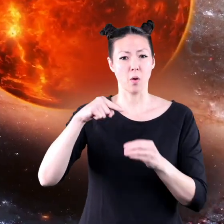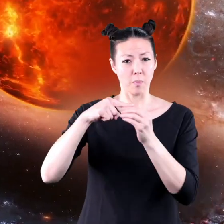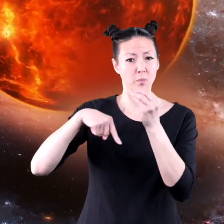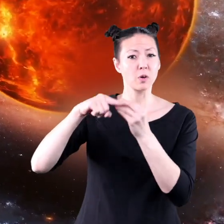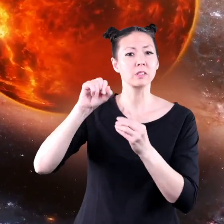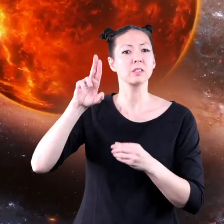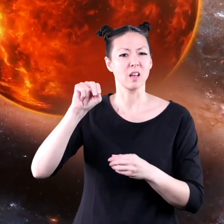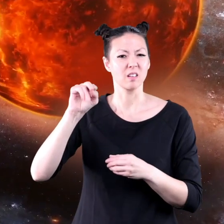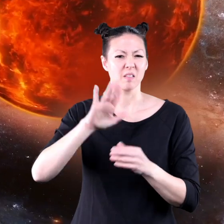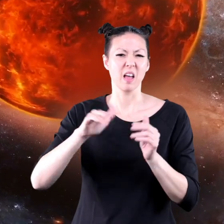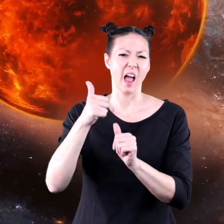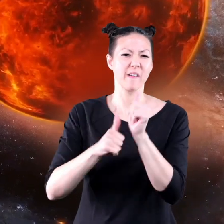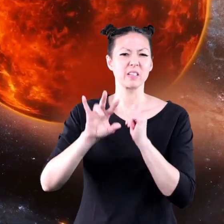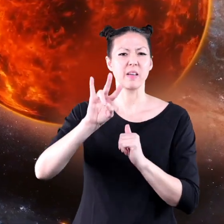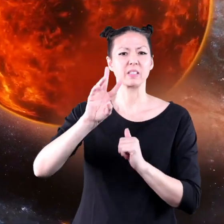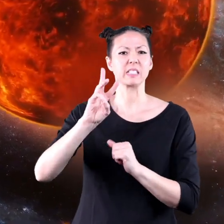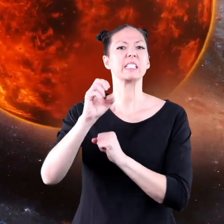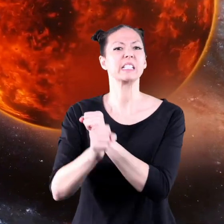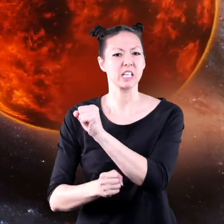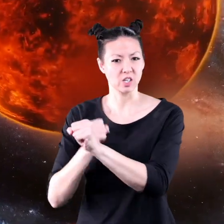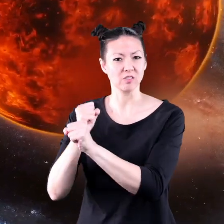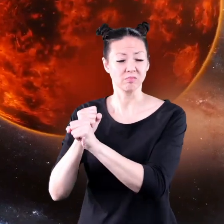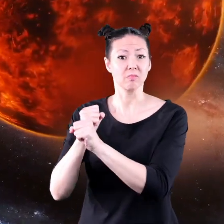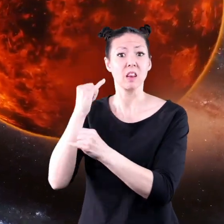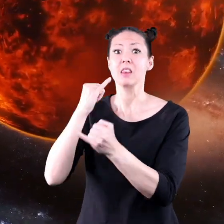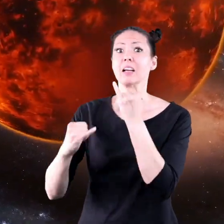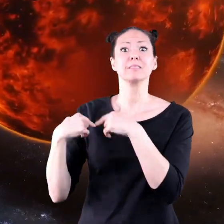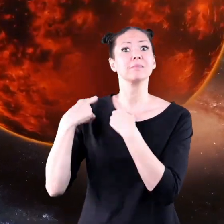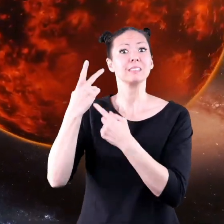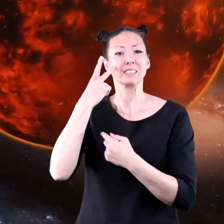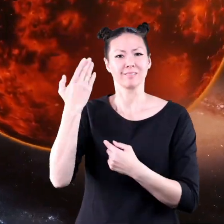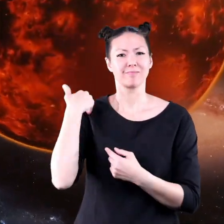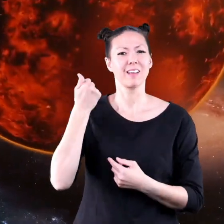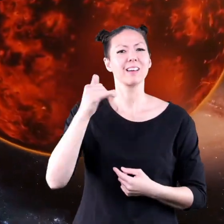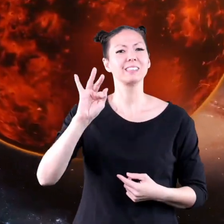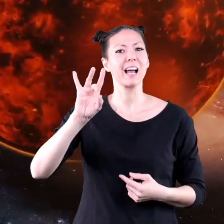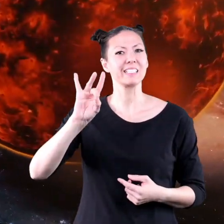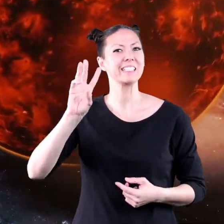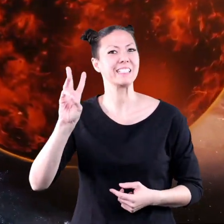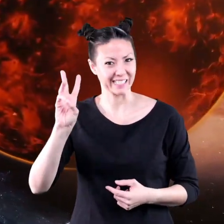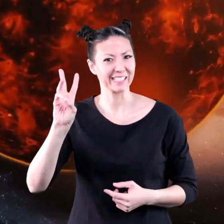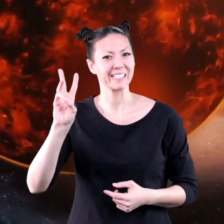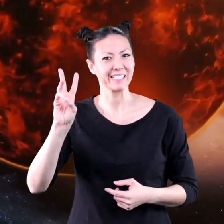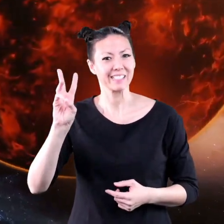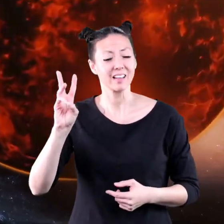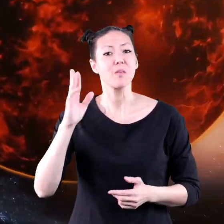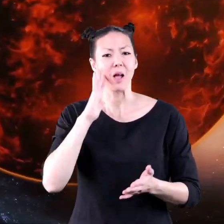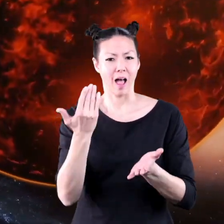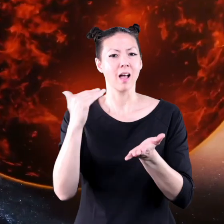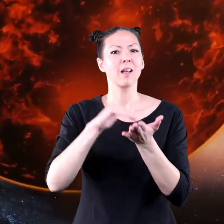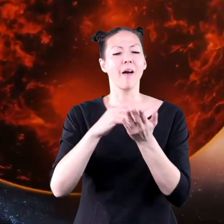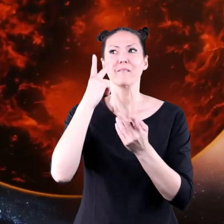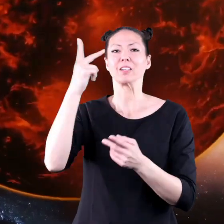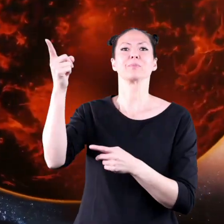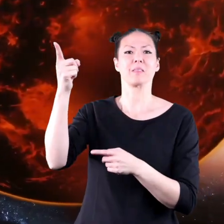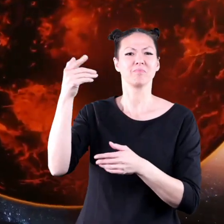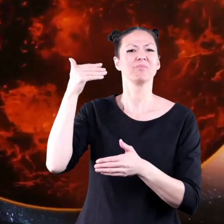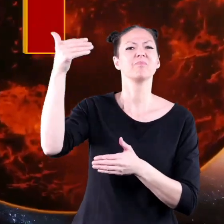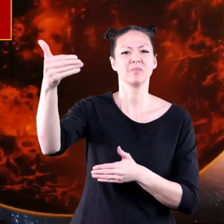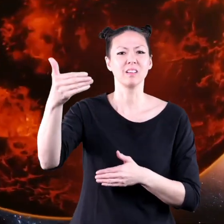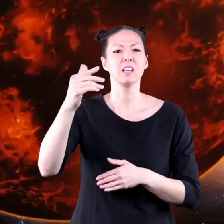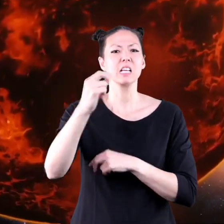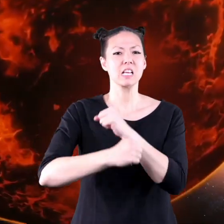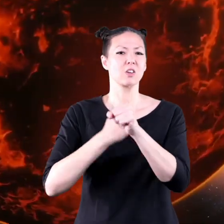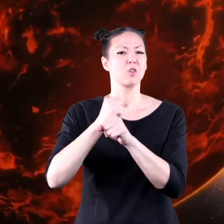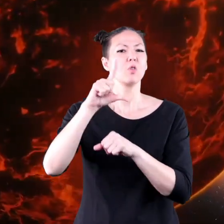orbits the sun every 76 years. It was last seen in 1986 and will again